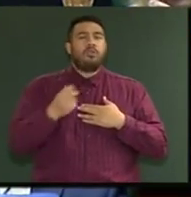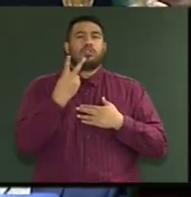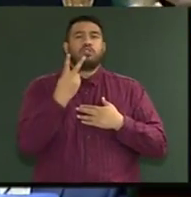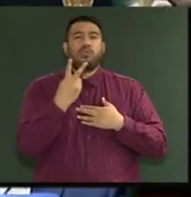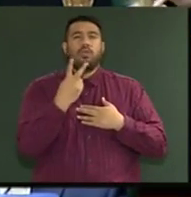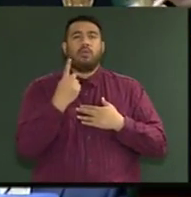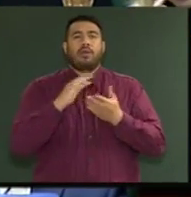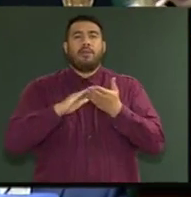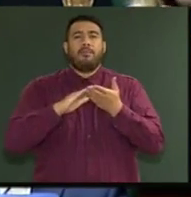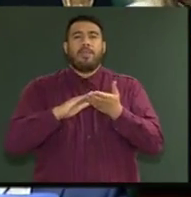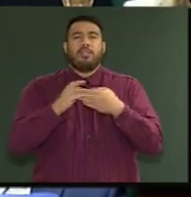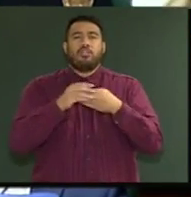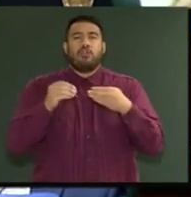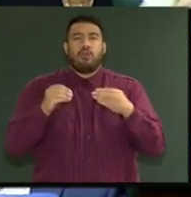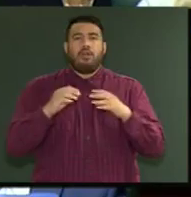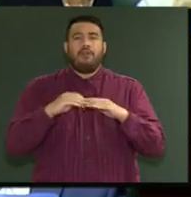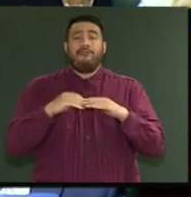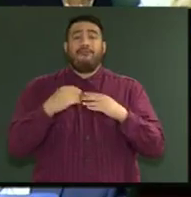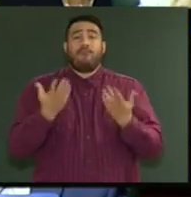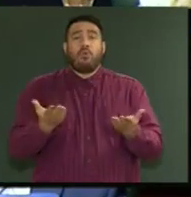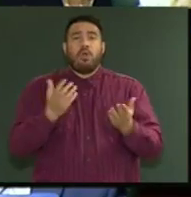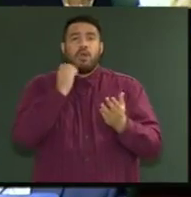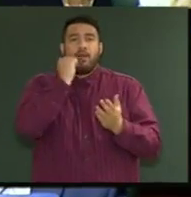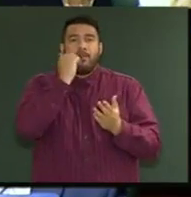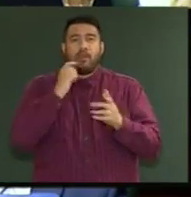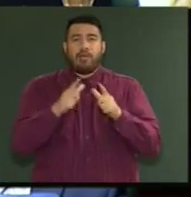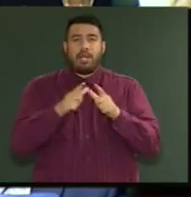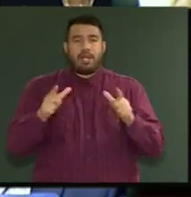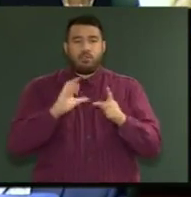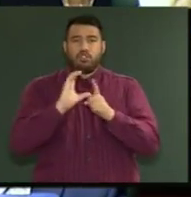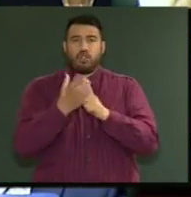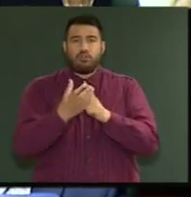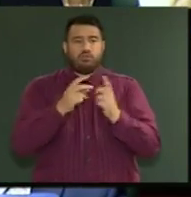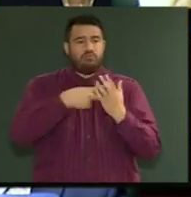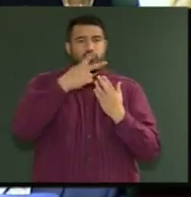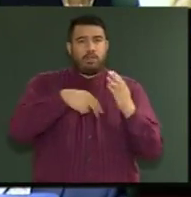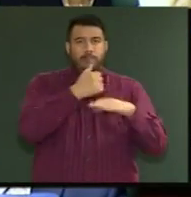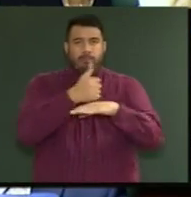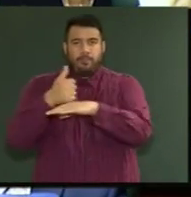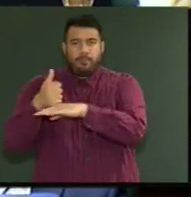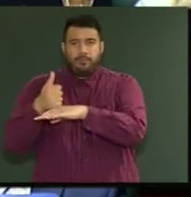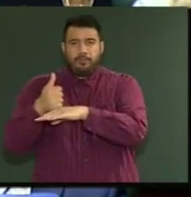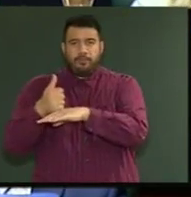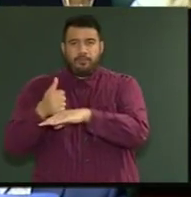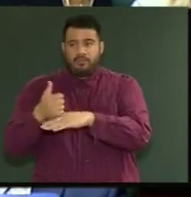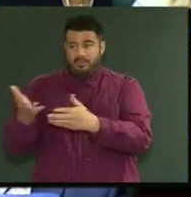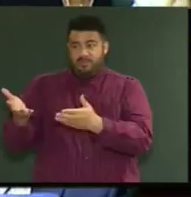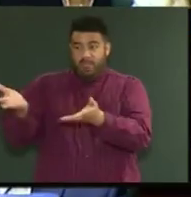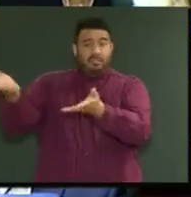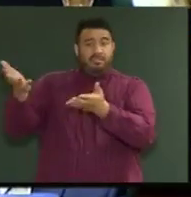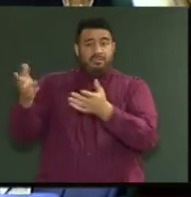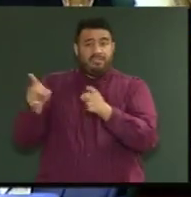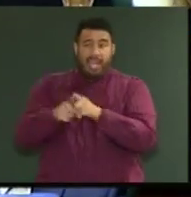$21 million, $21 million for Māori language and cultural initiatives. Hold on. Oh, they did it again.